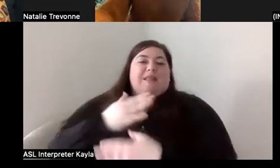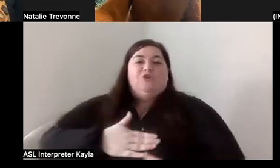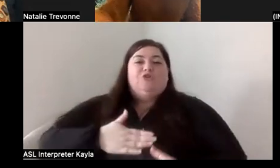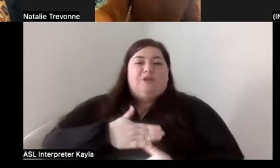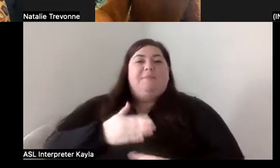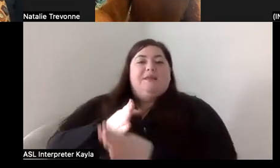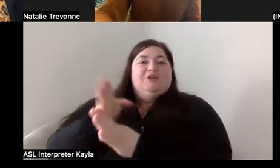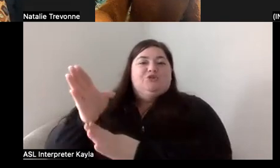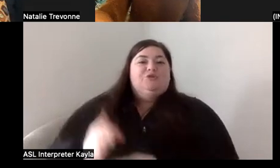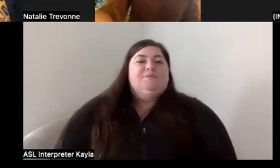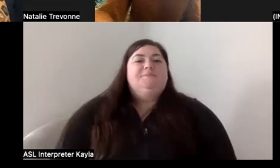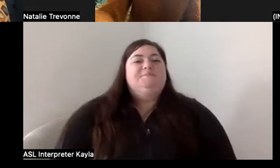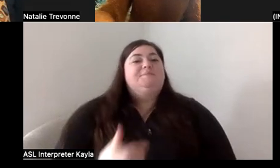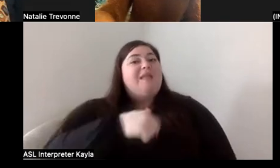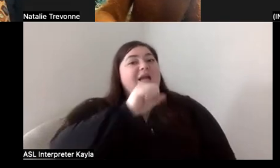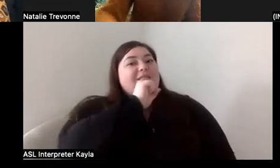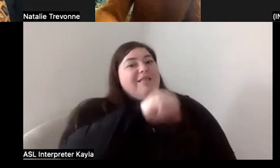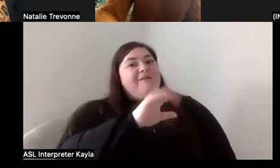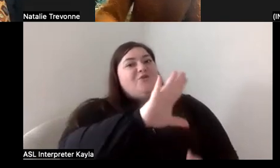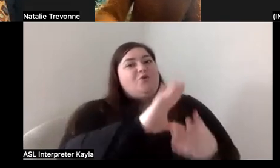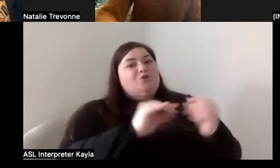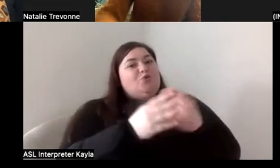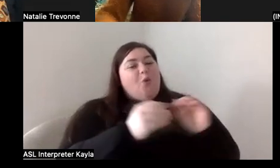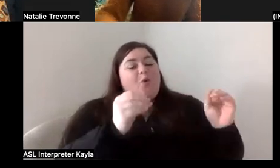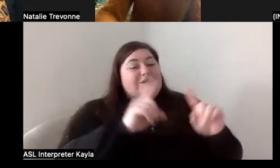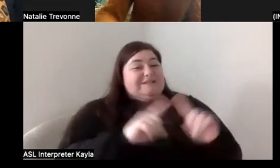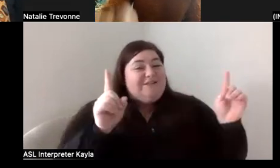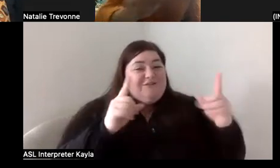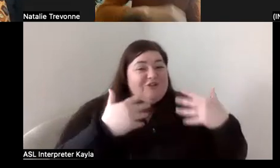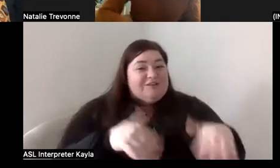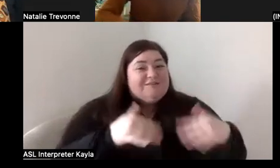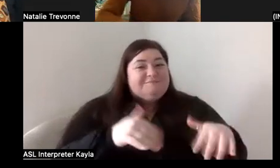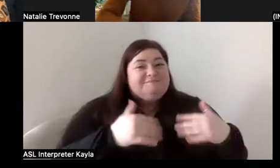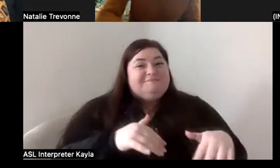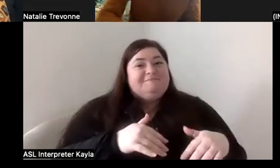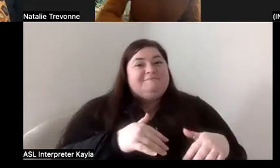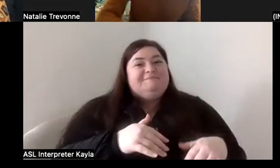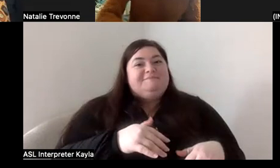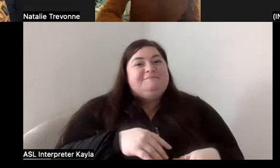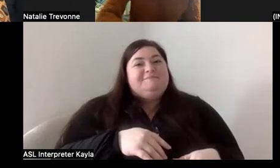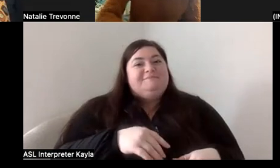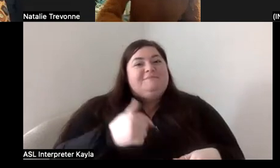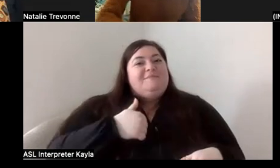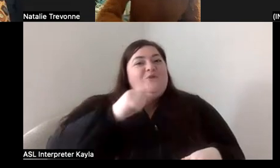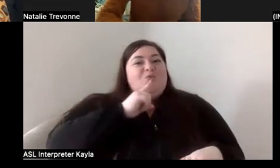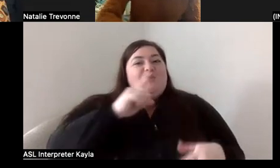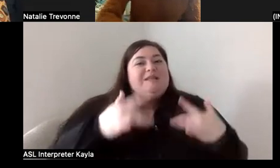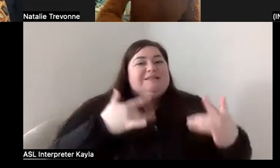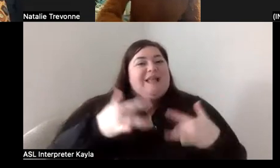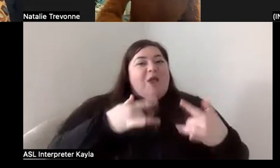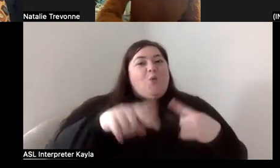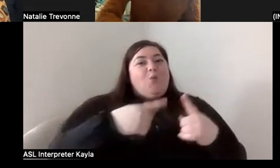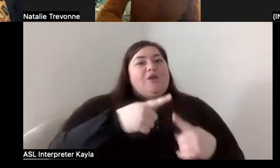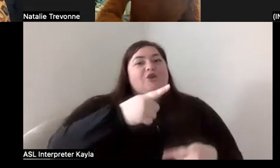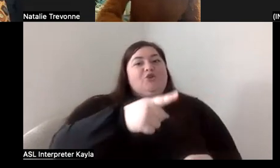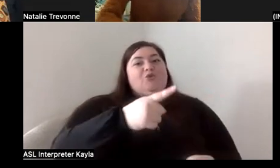I absolutely love how different your story is though, because I was like, I was like excited for you when you just said you